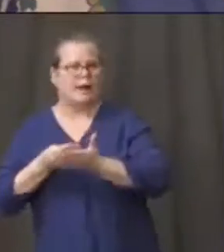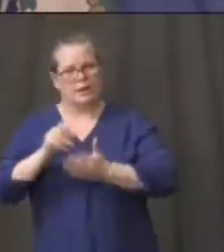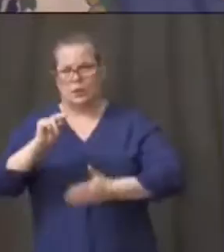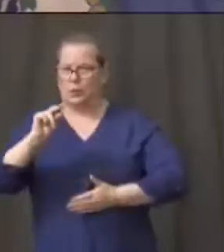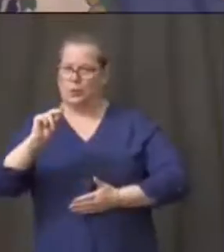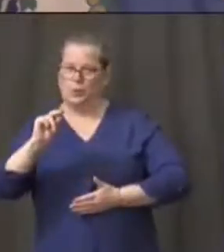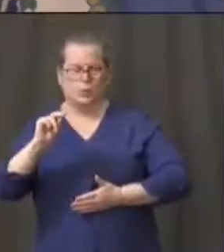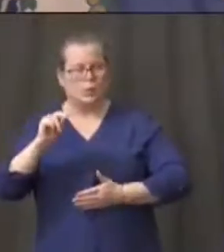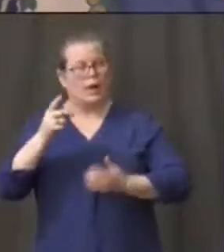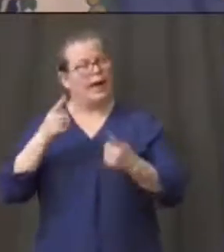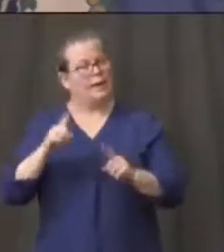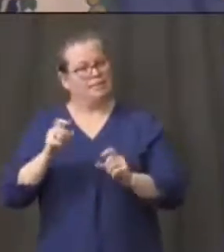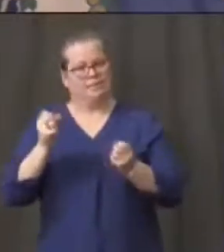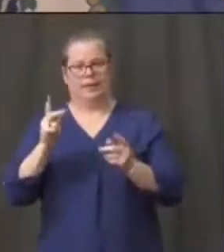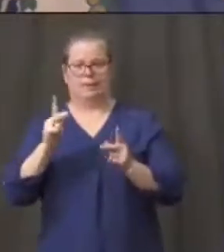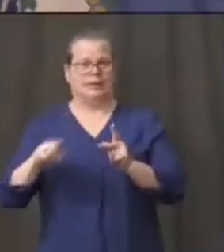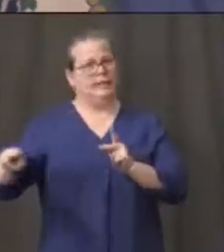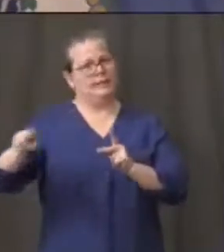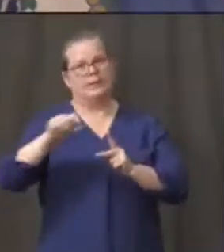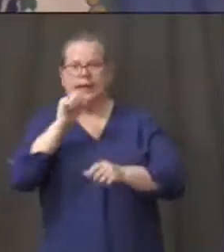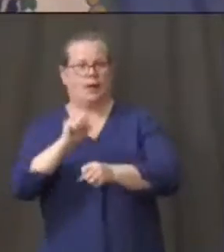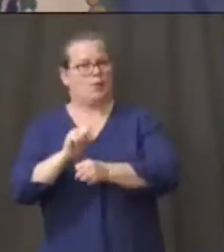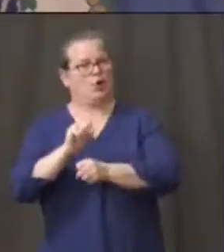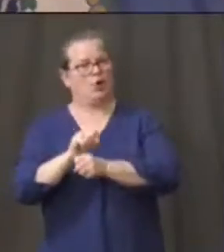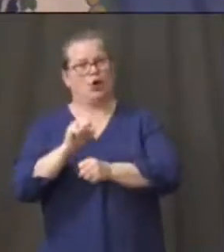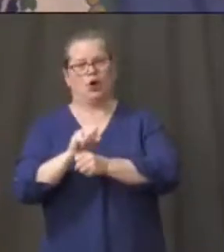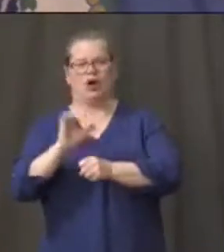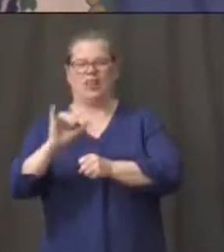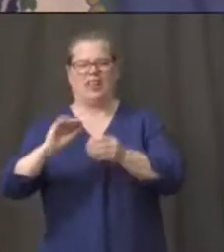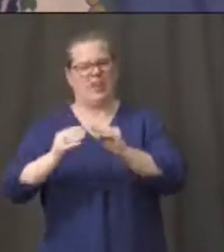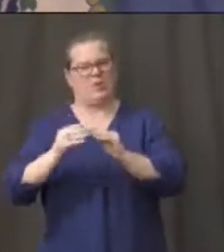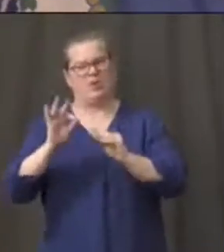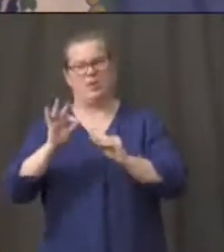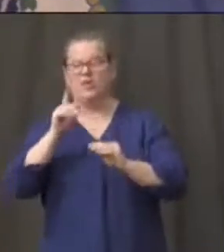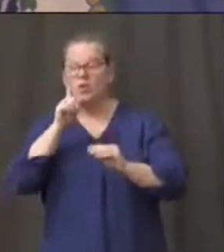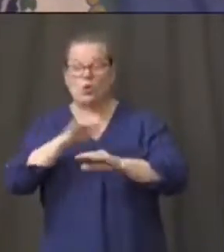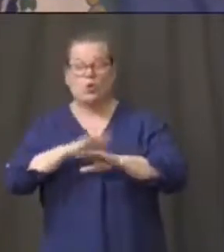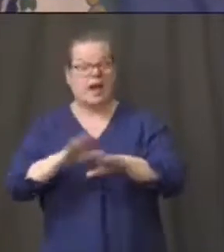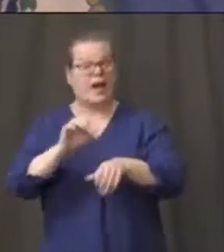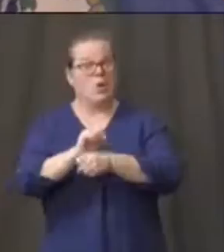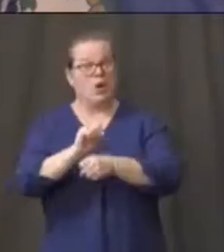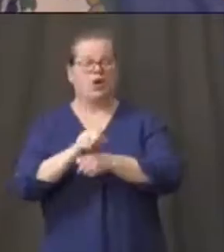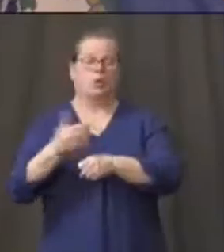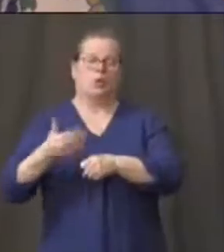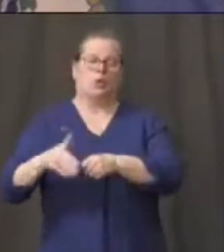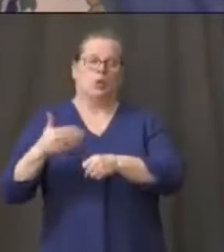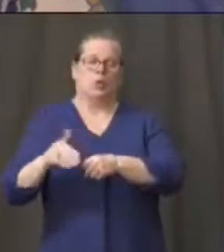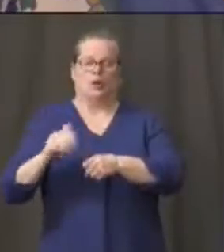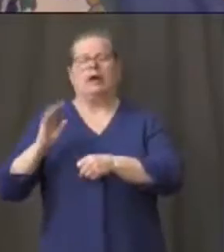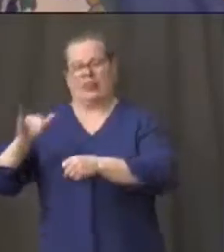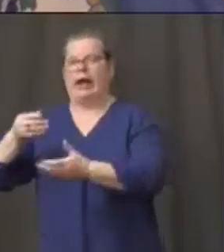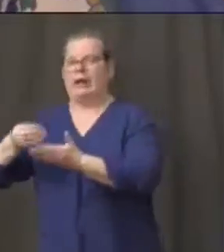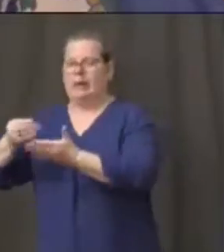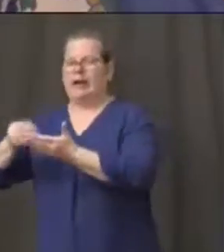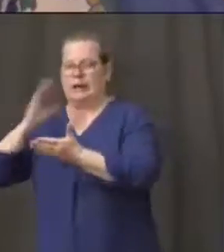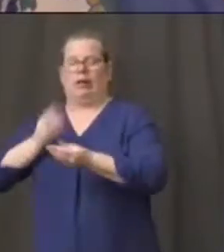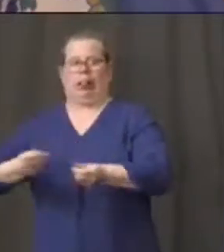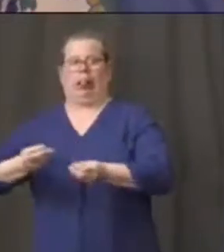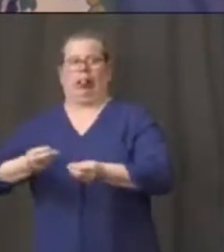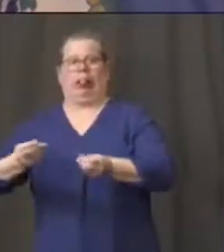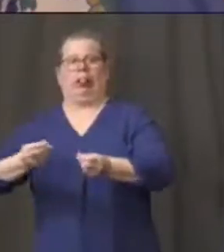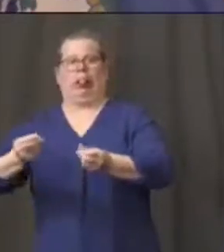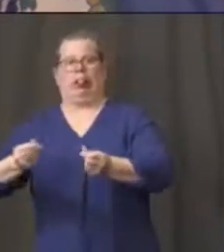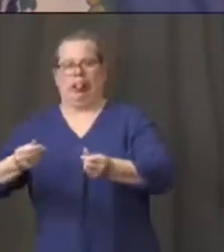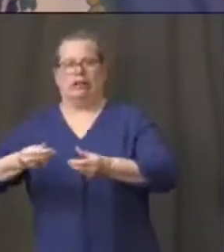unemployment rate like we do, even our cash cushion is going to get squeezed. I feel pretty confident — I feel